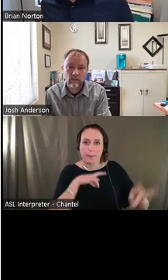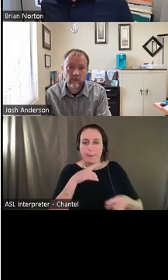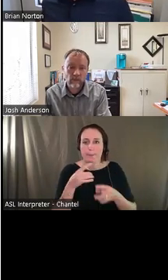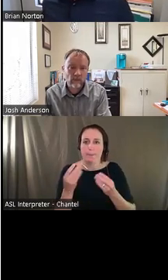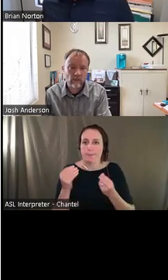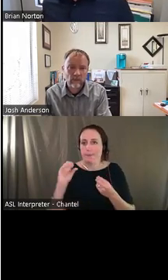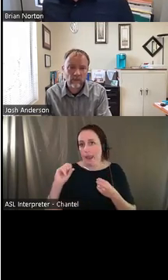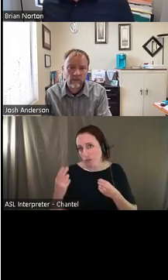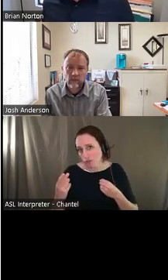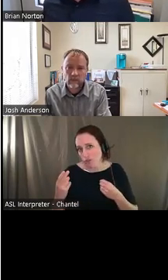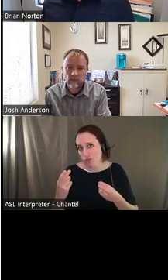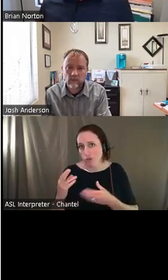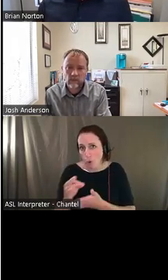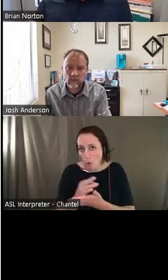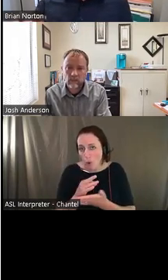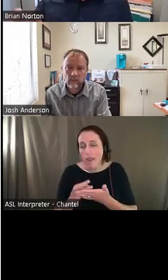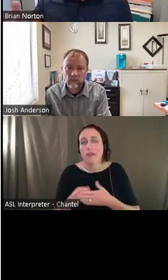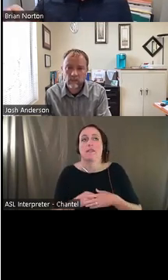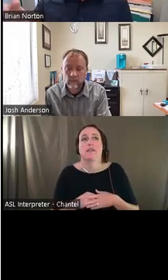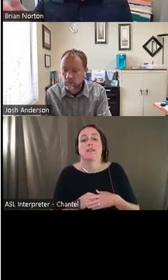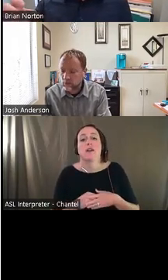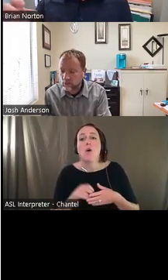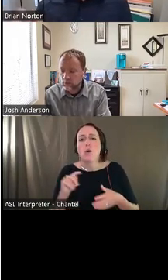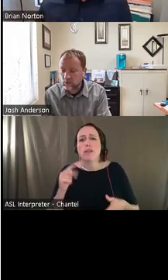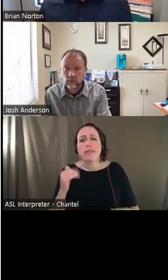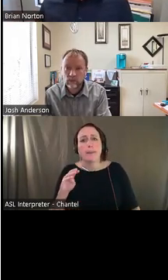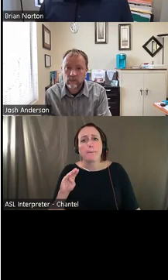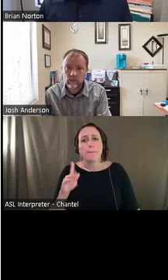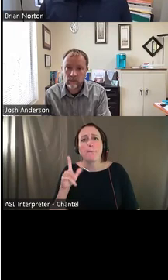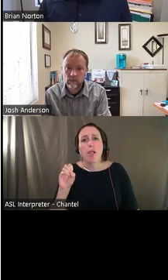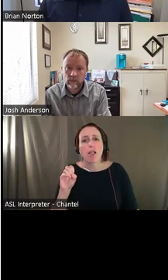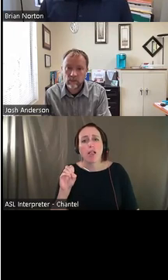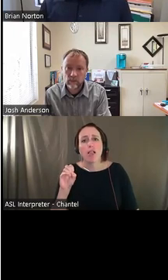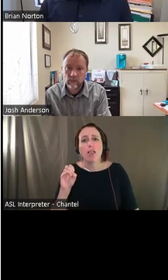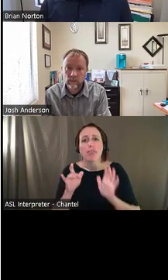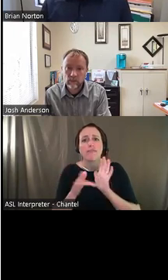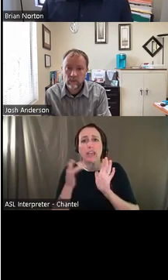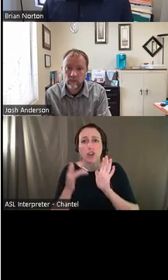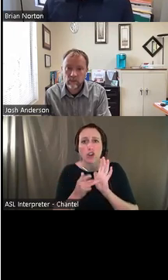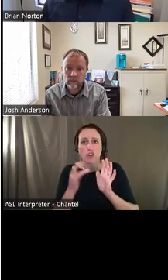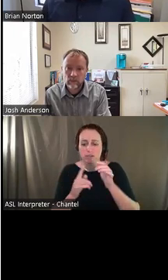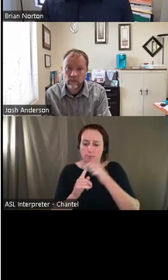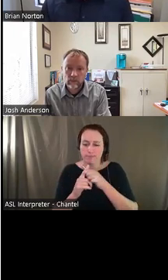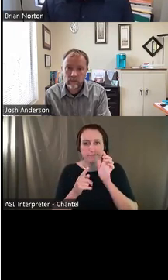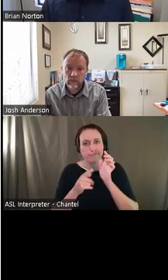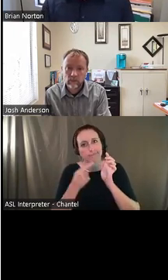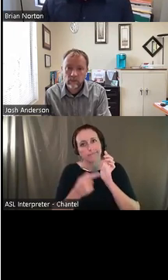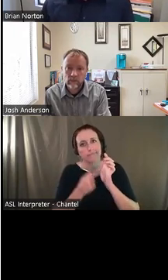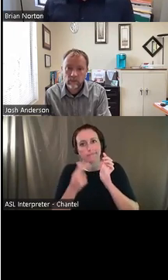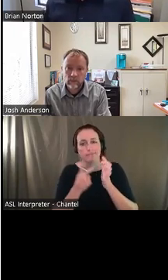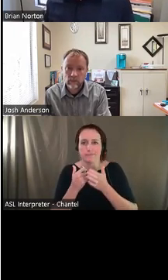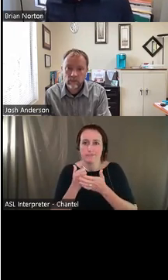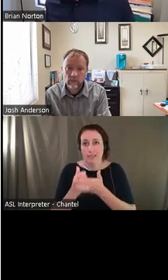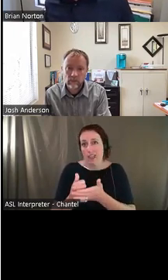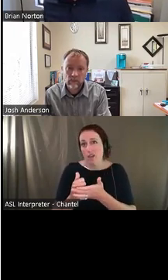so you might also think about those thimble finger grips, um, for removing and sorting money and those types of things that might help with